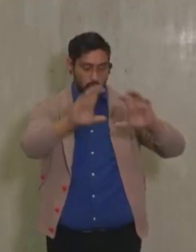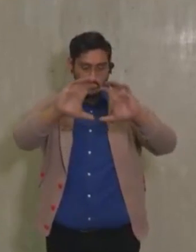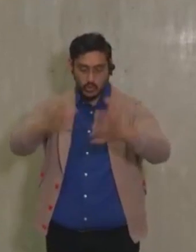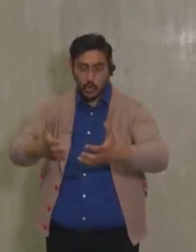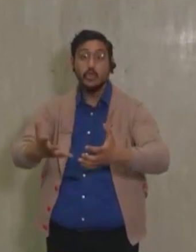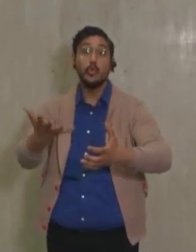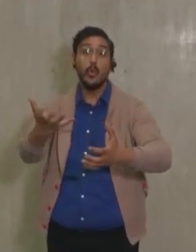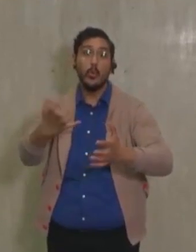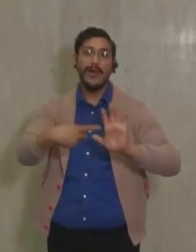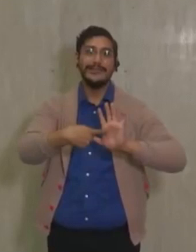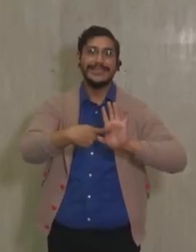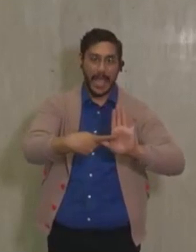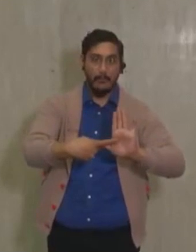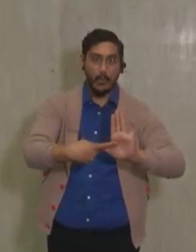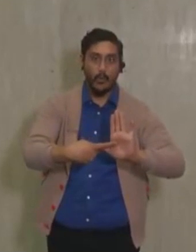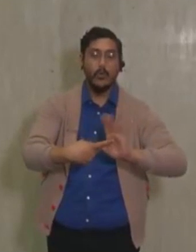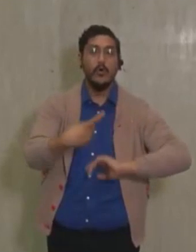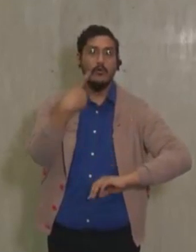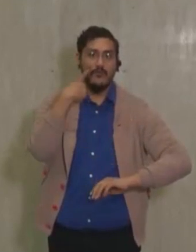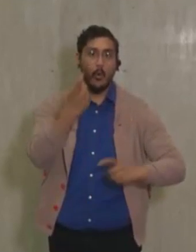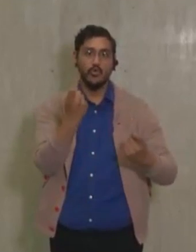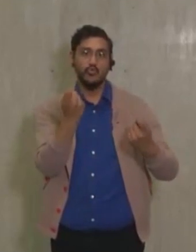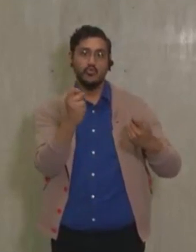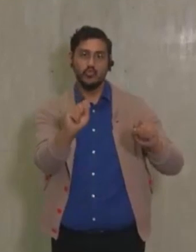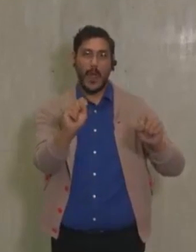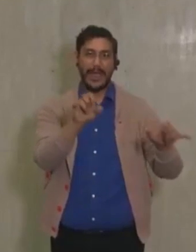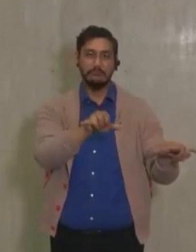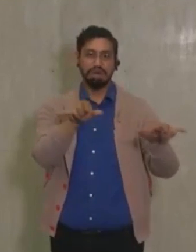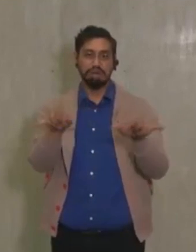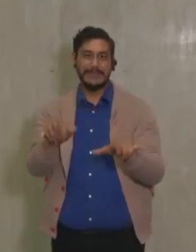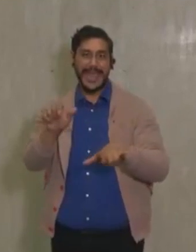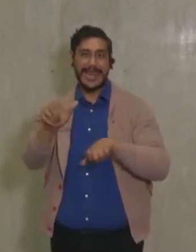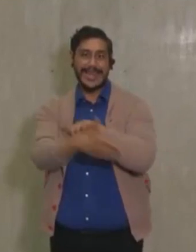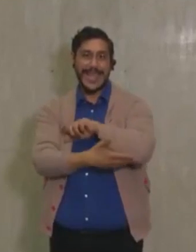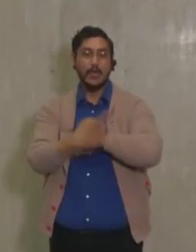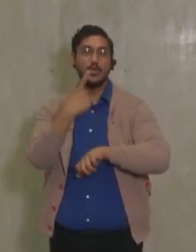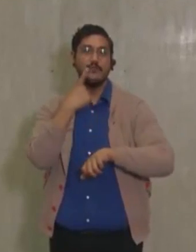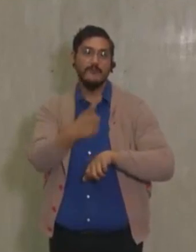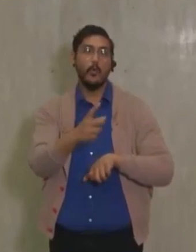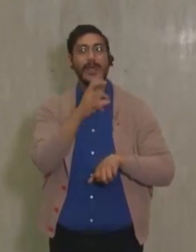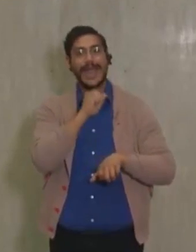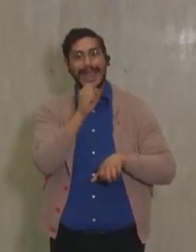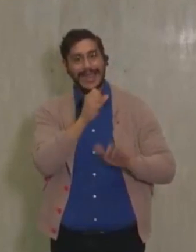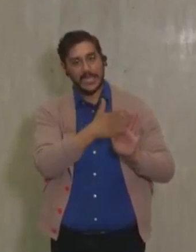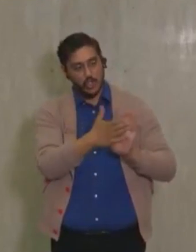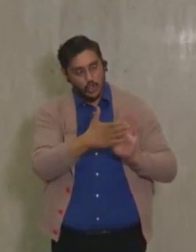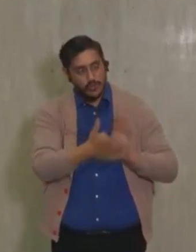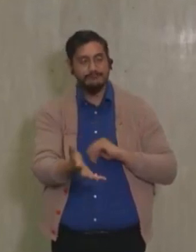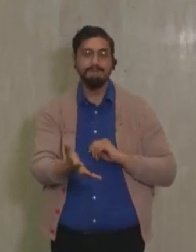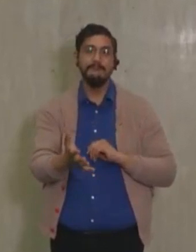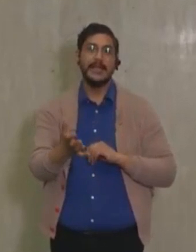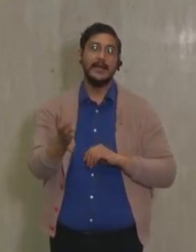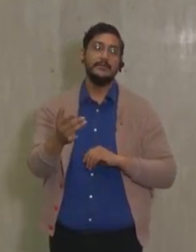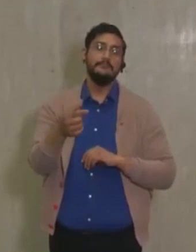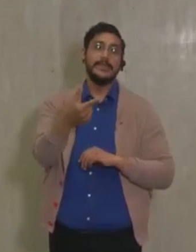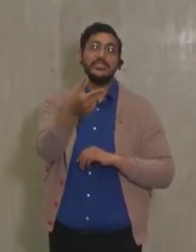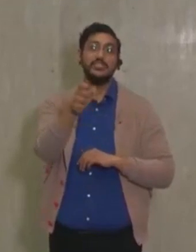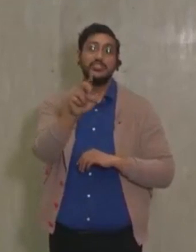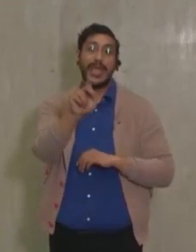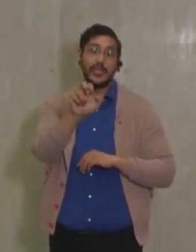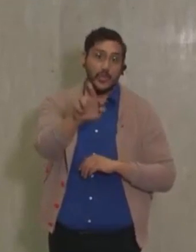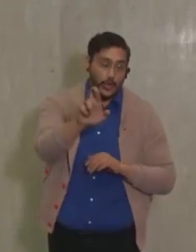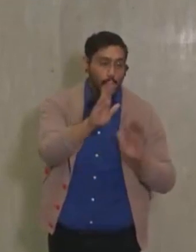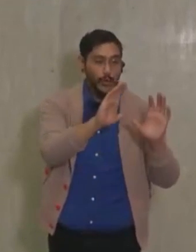our sample to try to mimic LA County in terms of its age distribution, gender distribution, race,